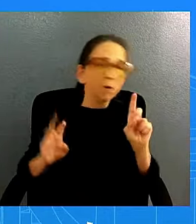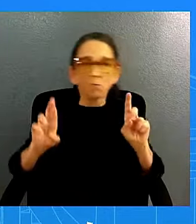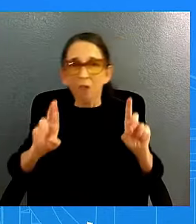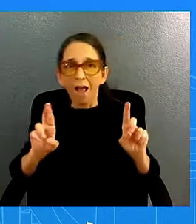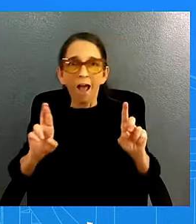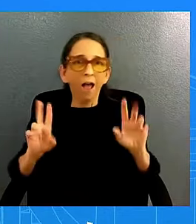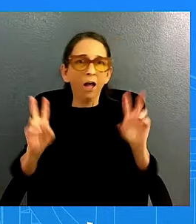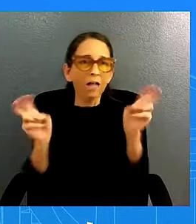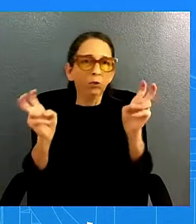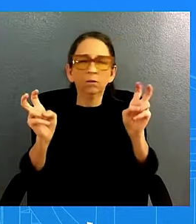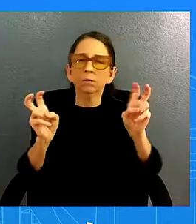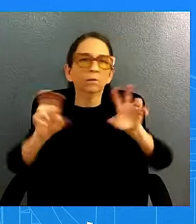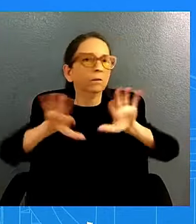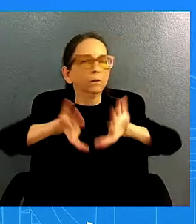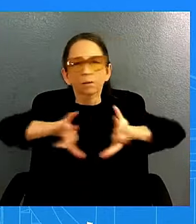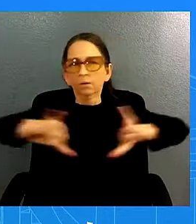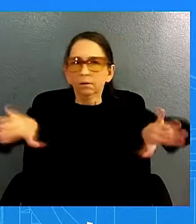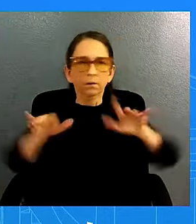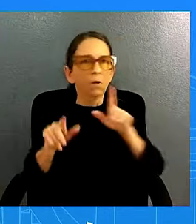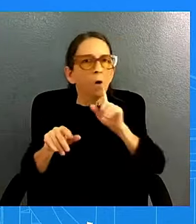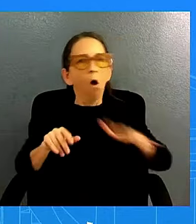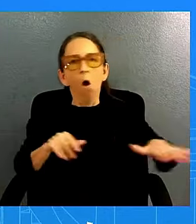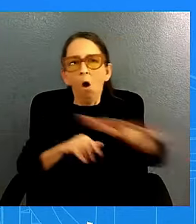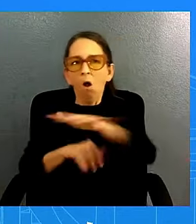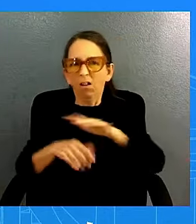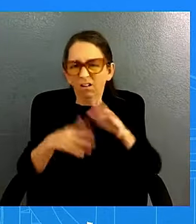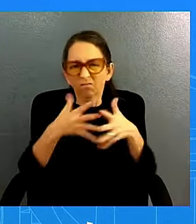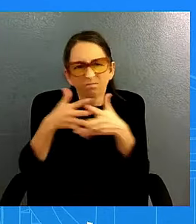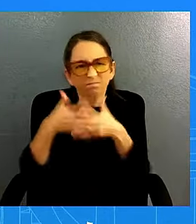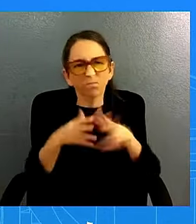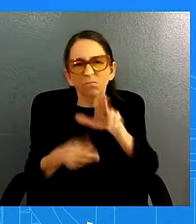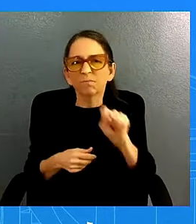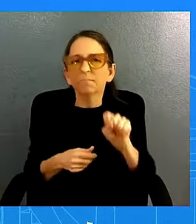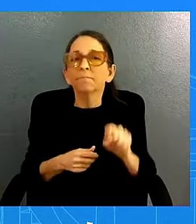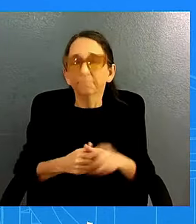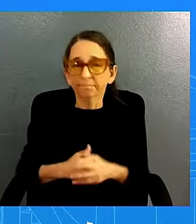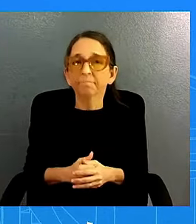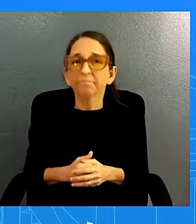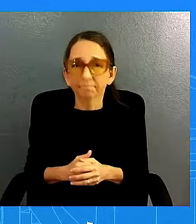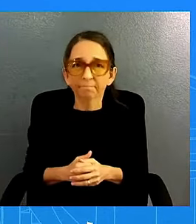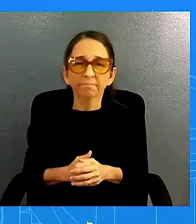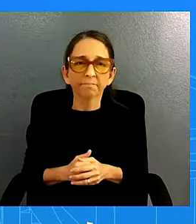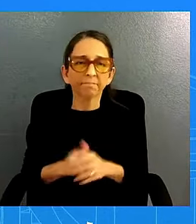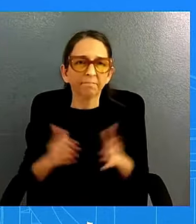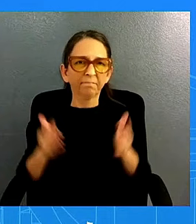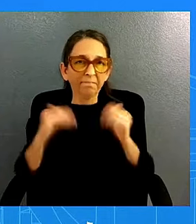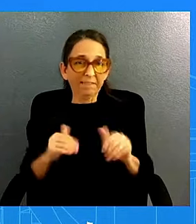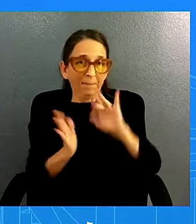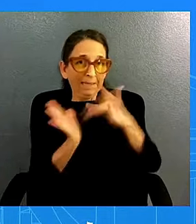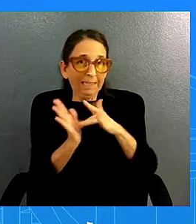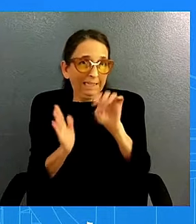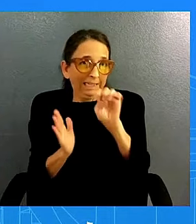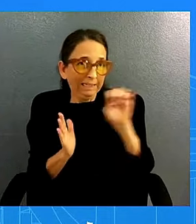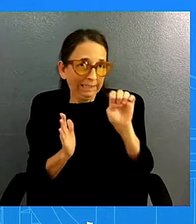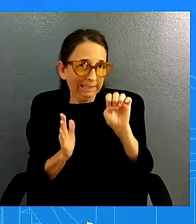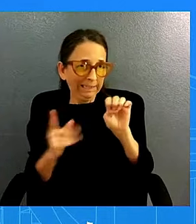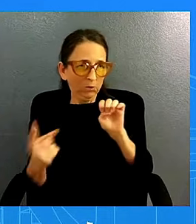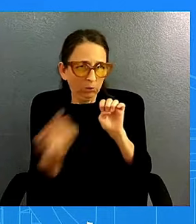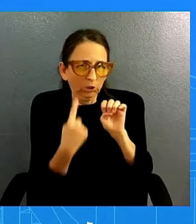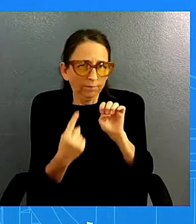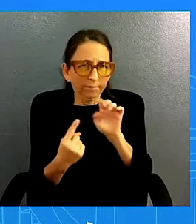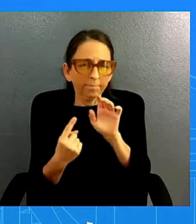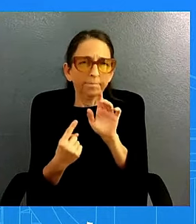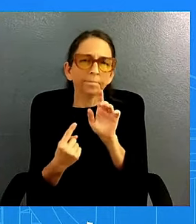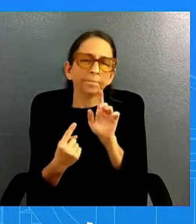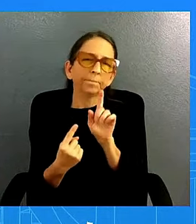the nation on the middle east uh so when it comes to geopolitical conflict there are other people